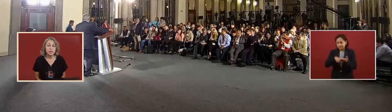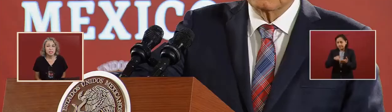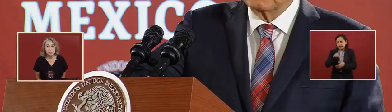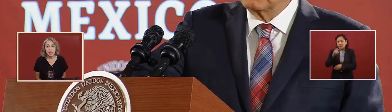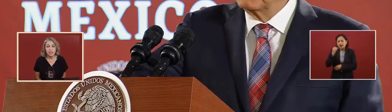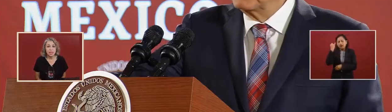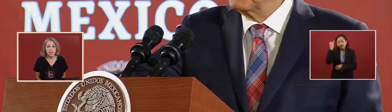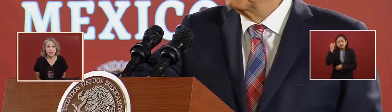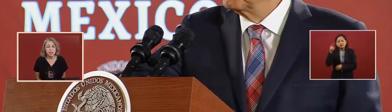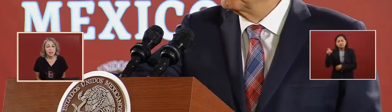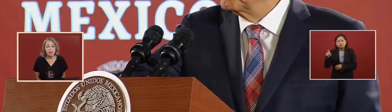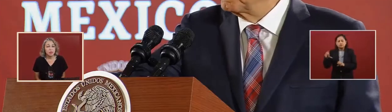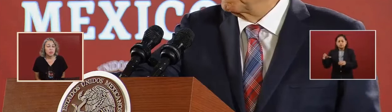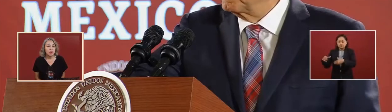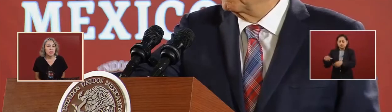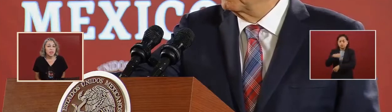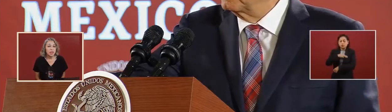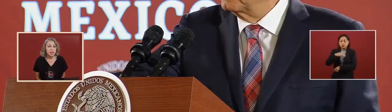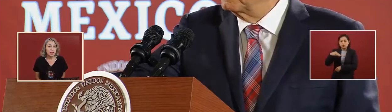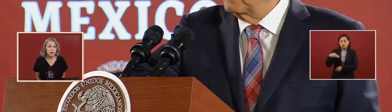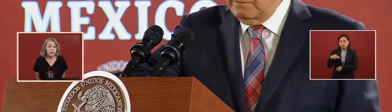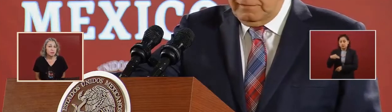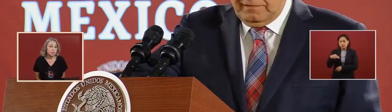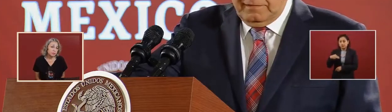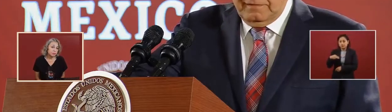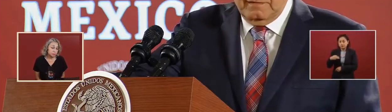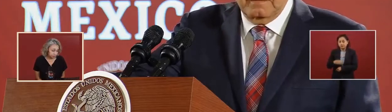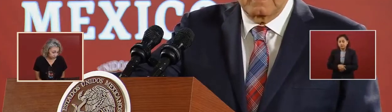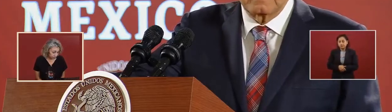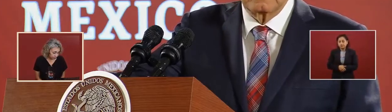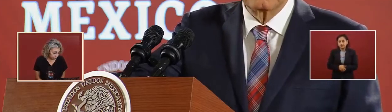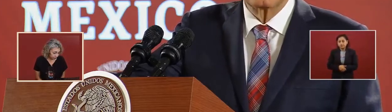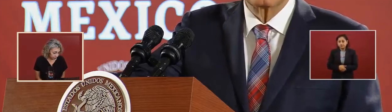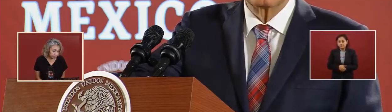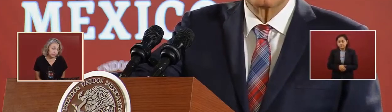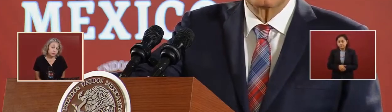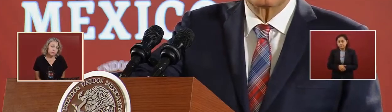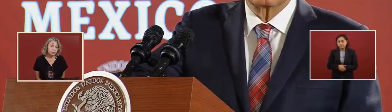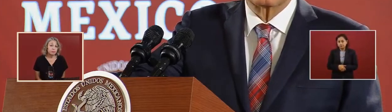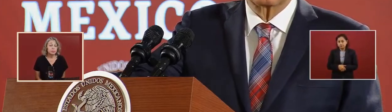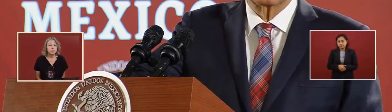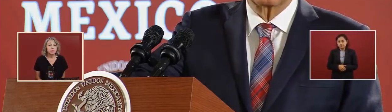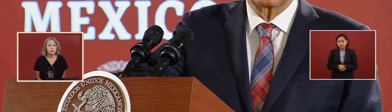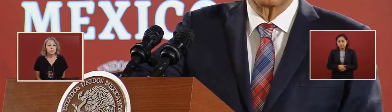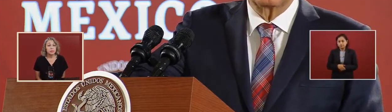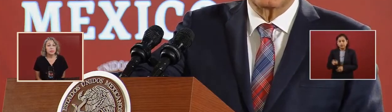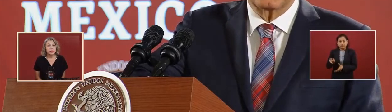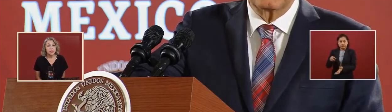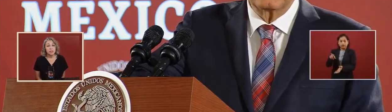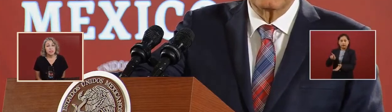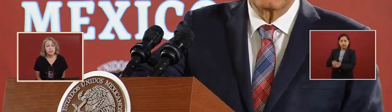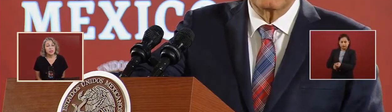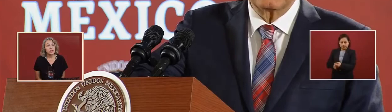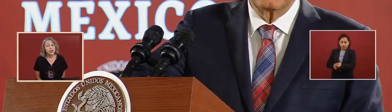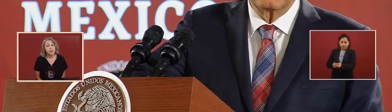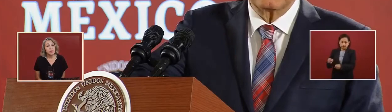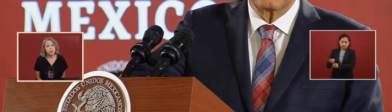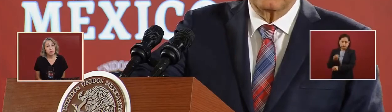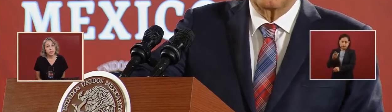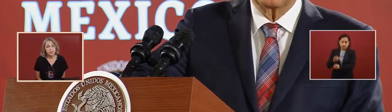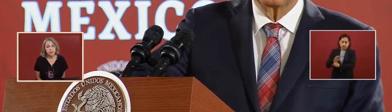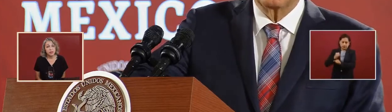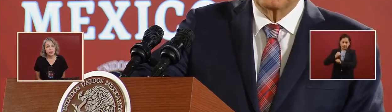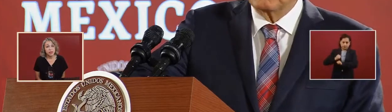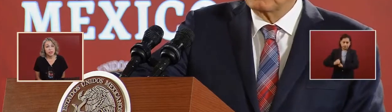they, the Secretary of Public Security proposed